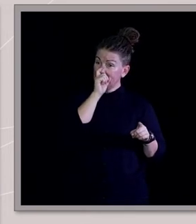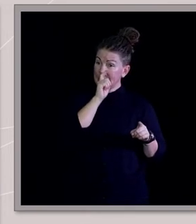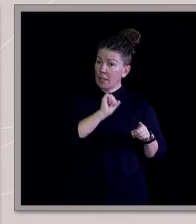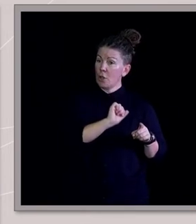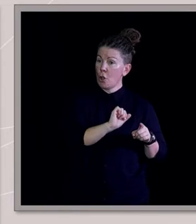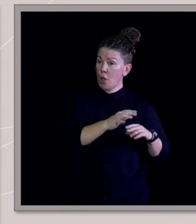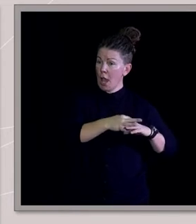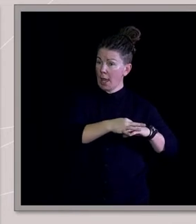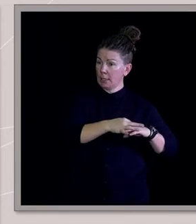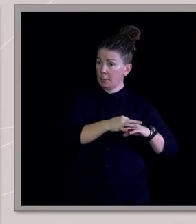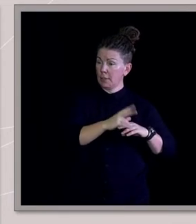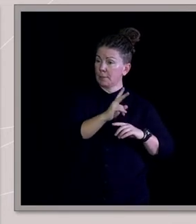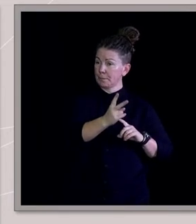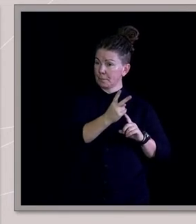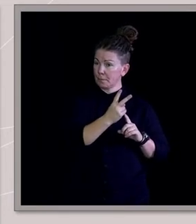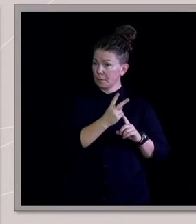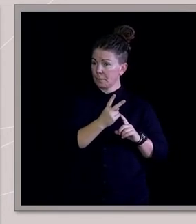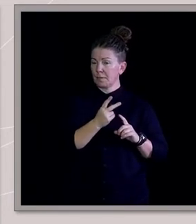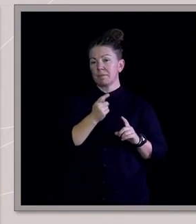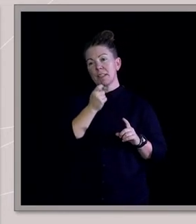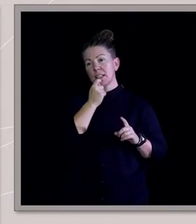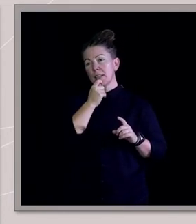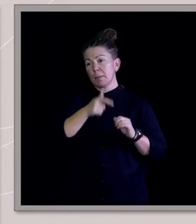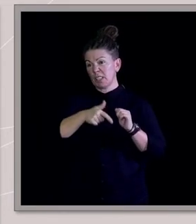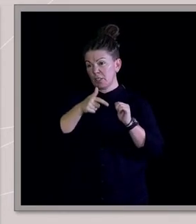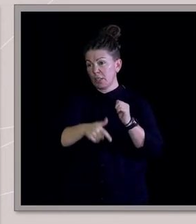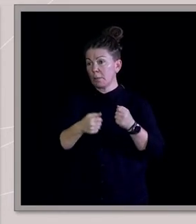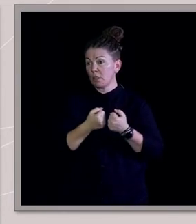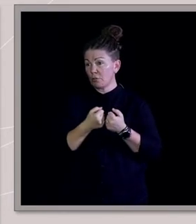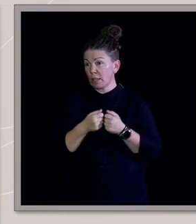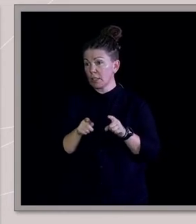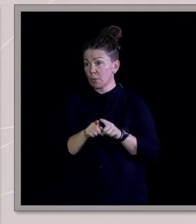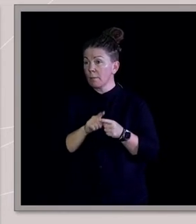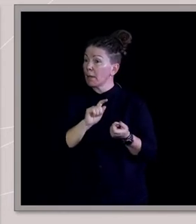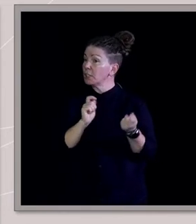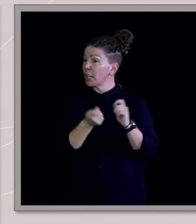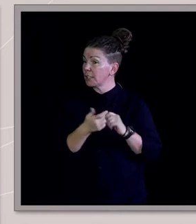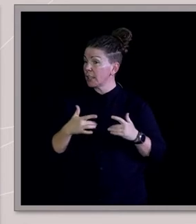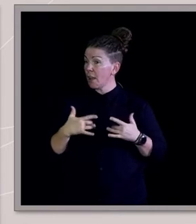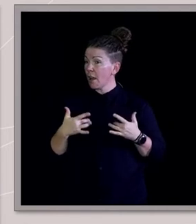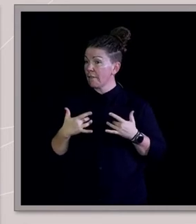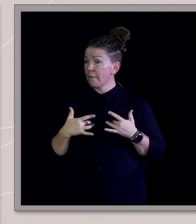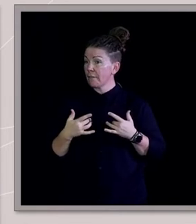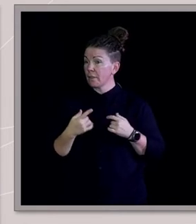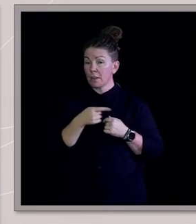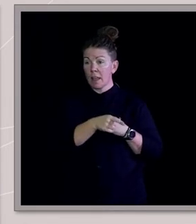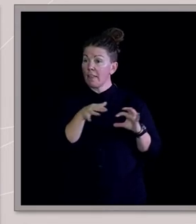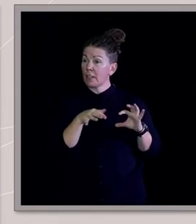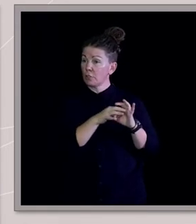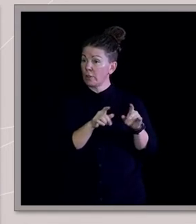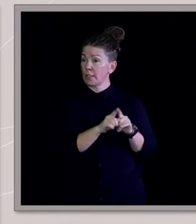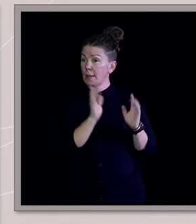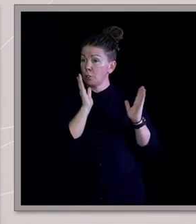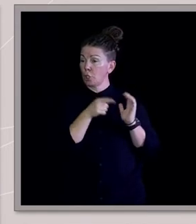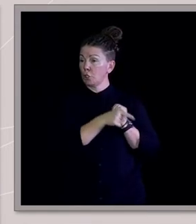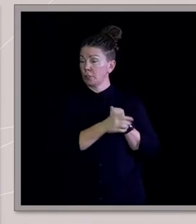had gone a bit too deep into the drugs as well, and turned their lives around by joining this same church, the